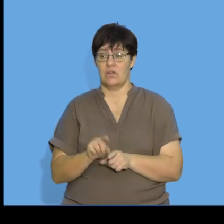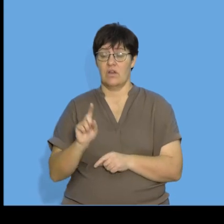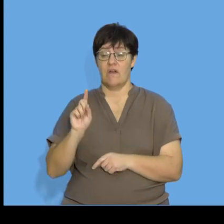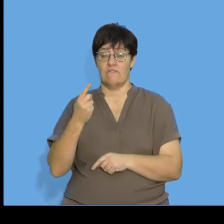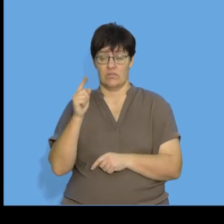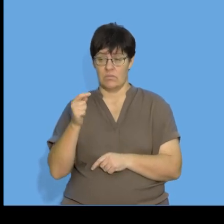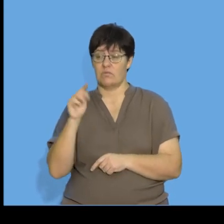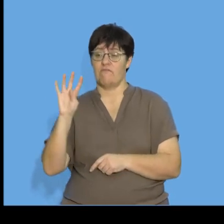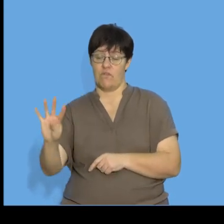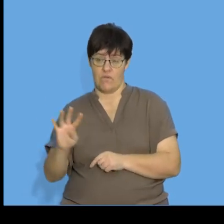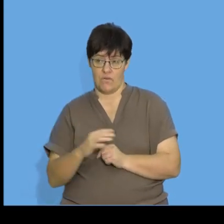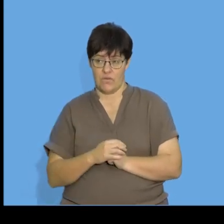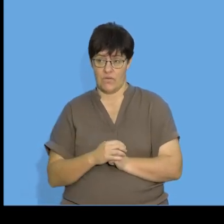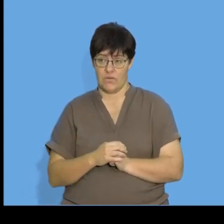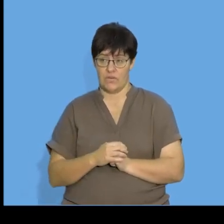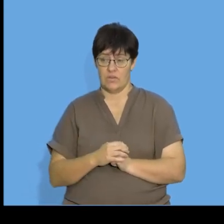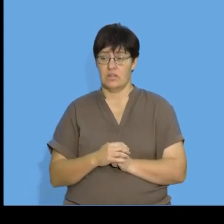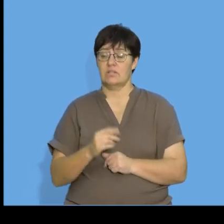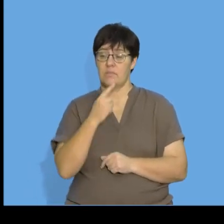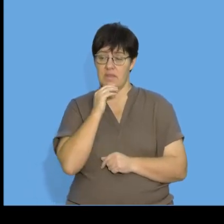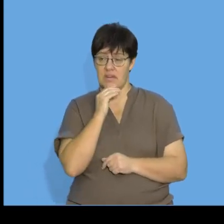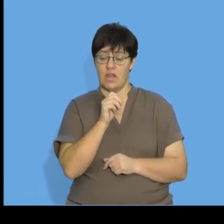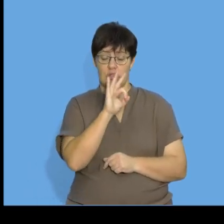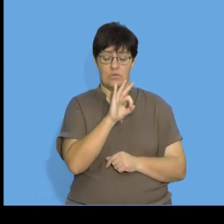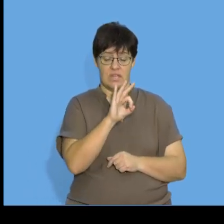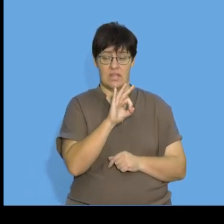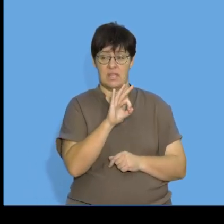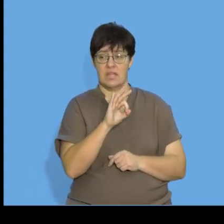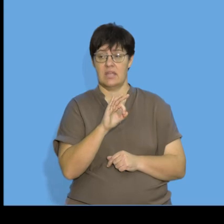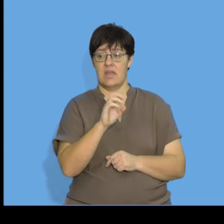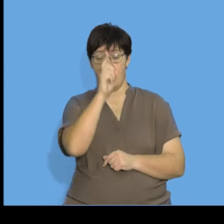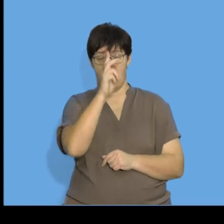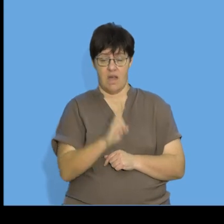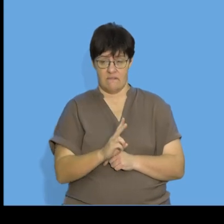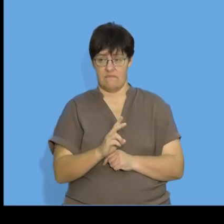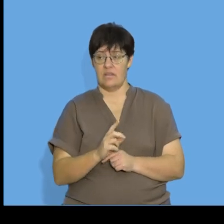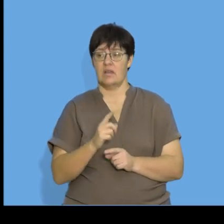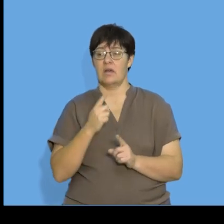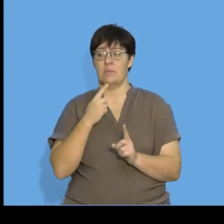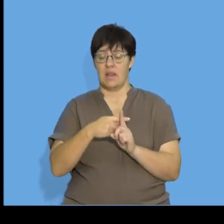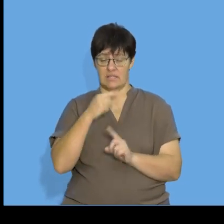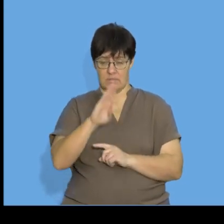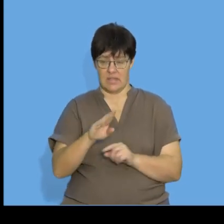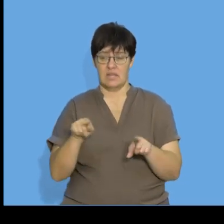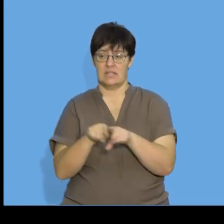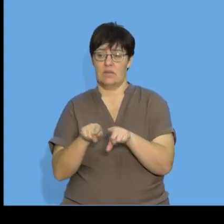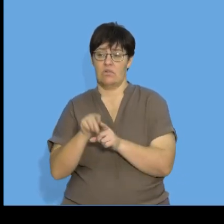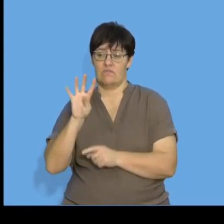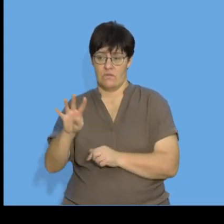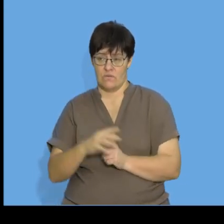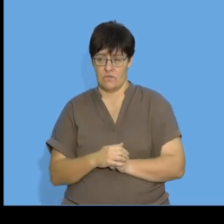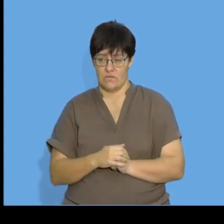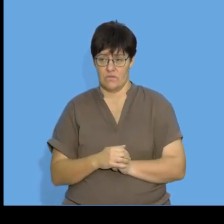equal to the first term of the first differences which is four so I'm going to have three times a half plus b